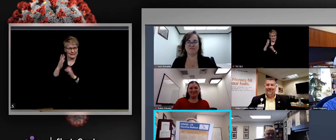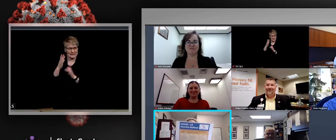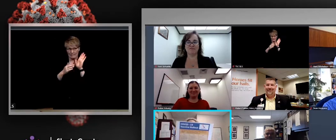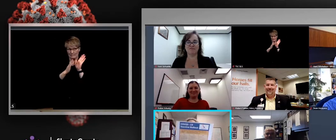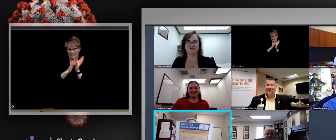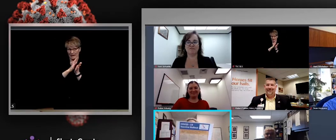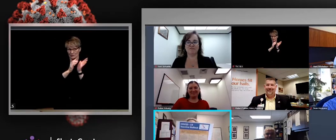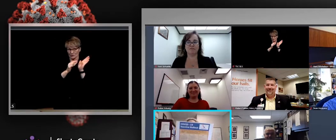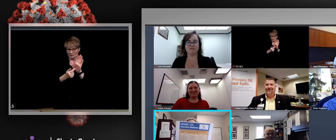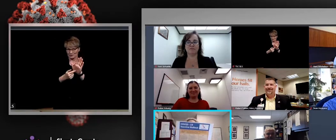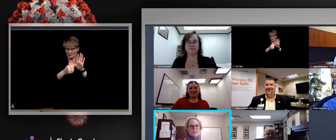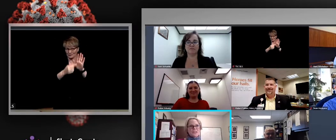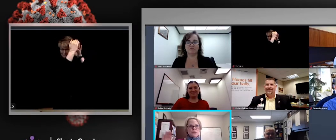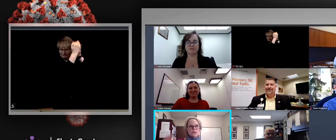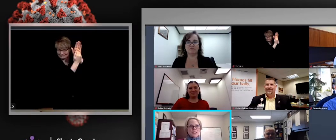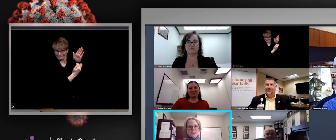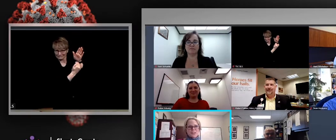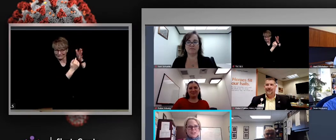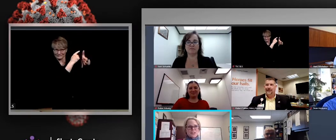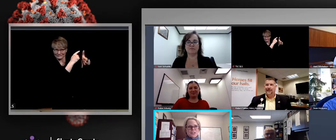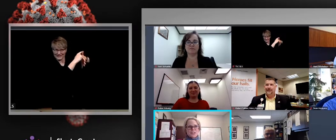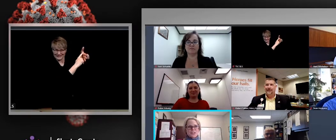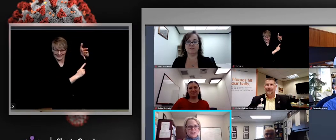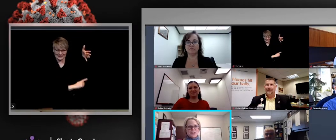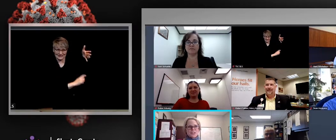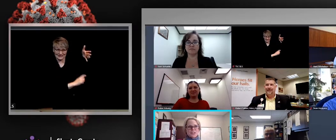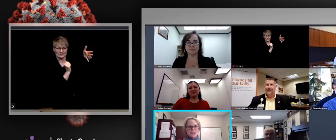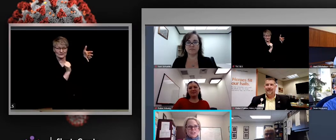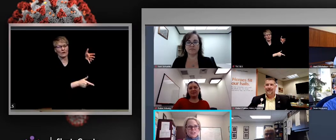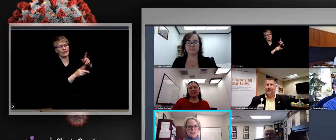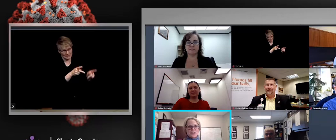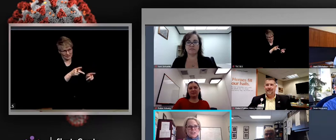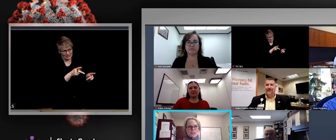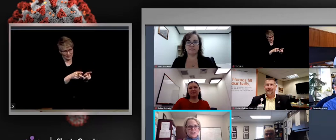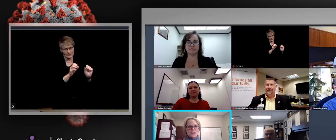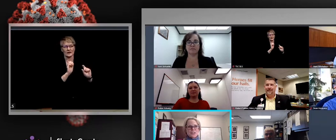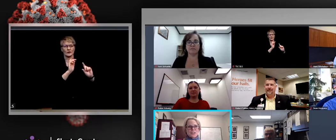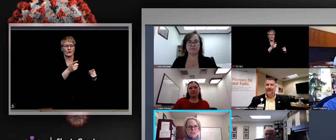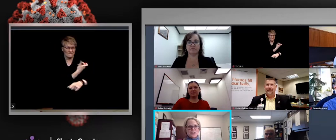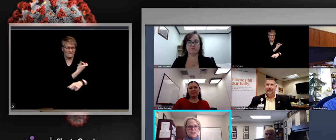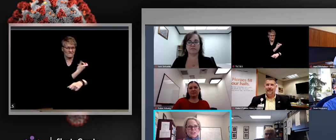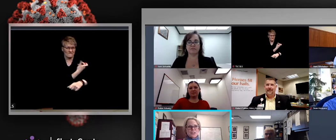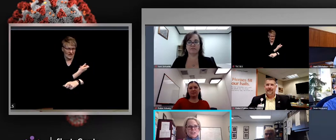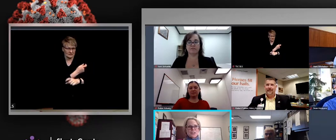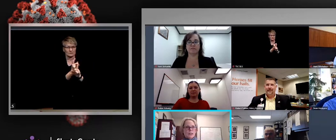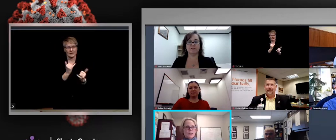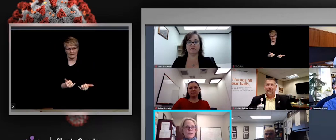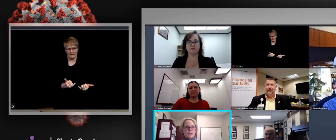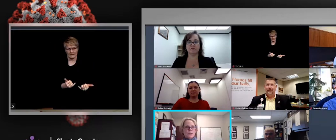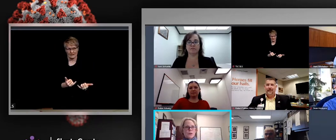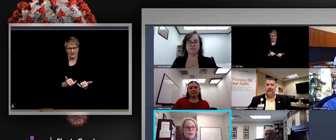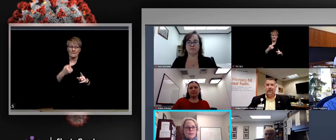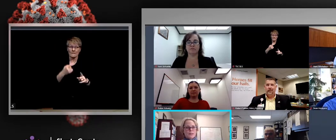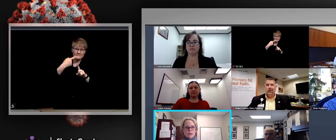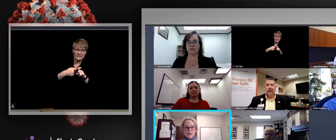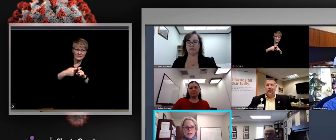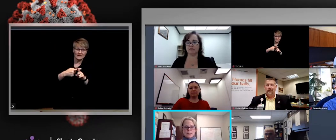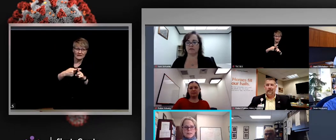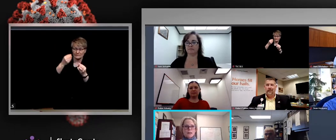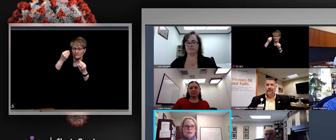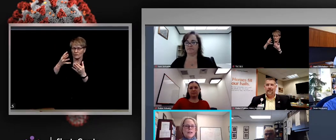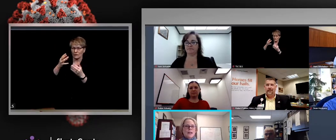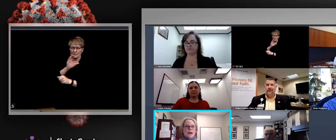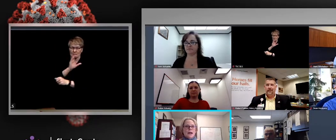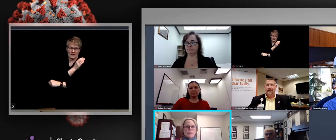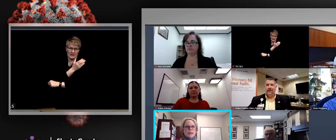eligible. And it lists all those details that I just spoke about. And also list the clinics you can click on to look for appointments to get